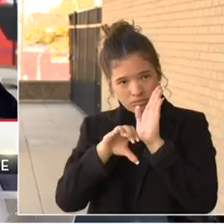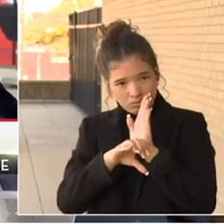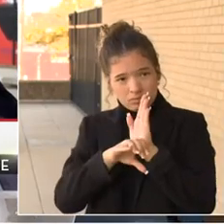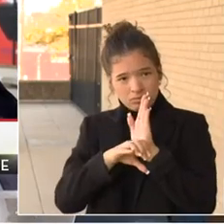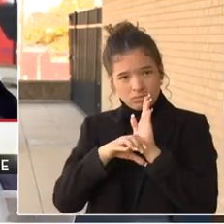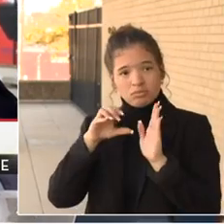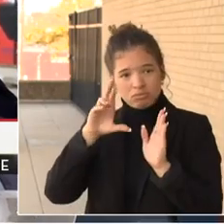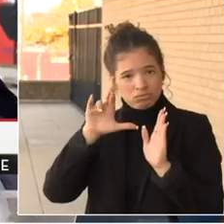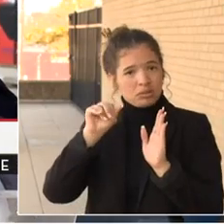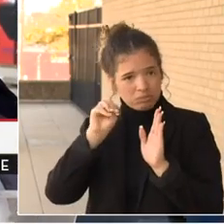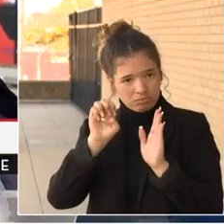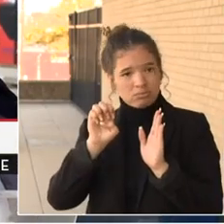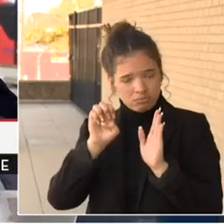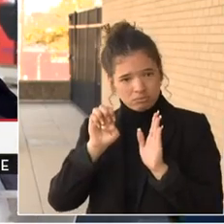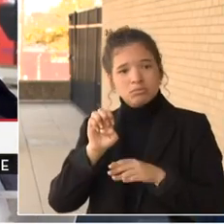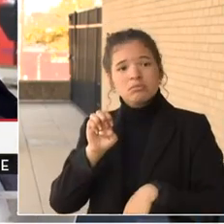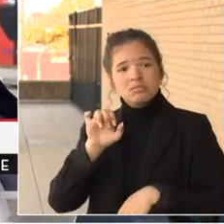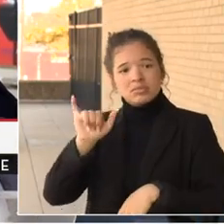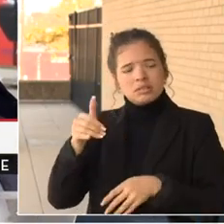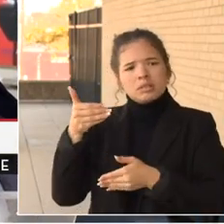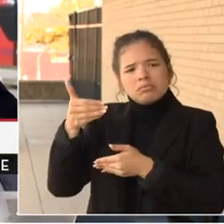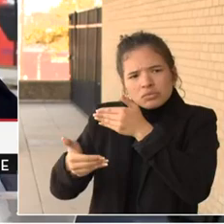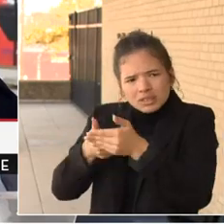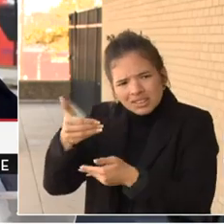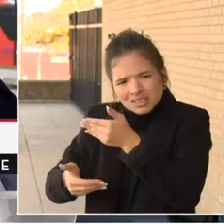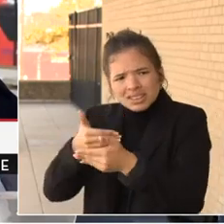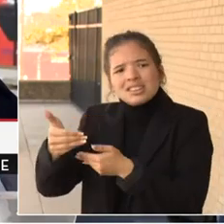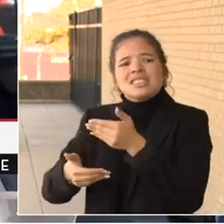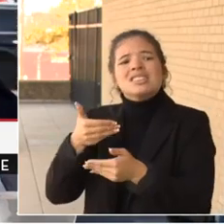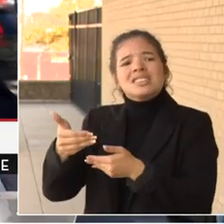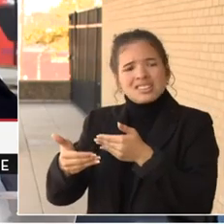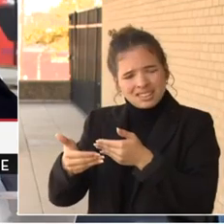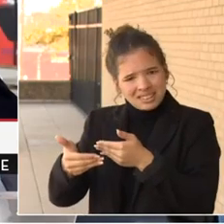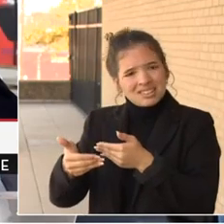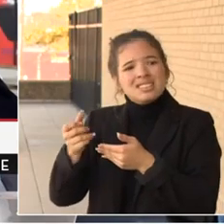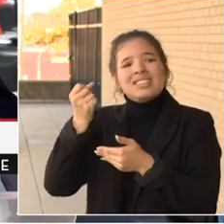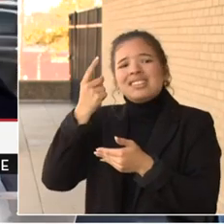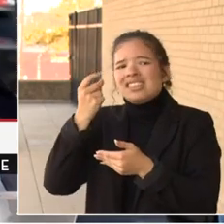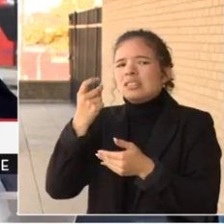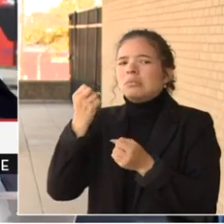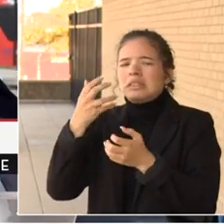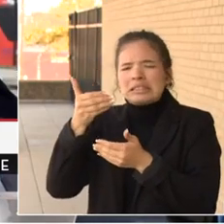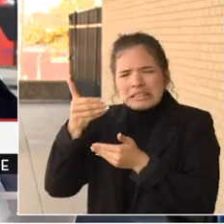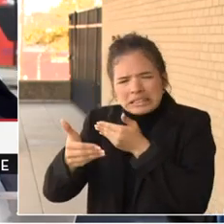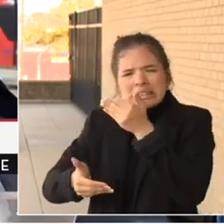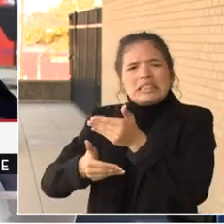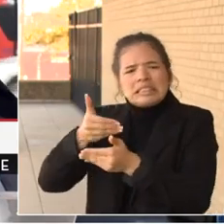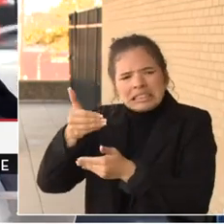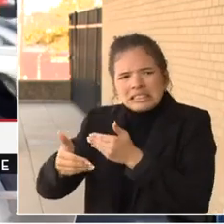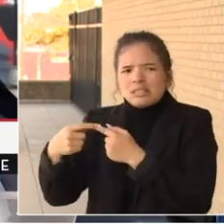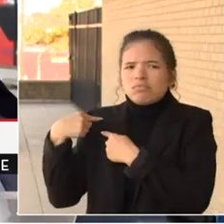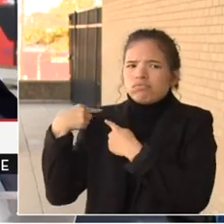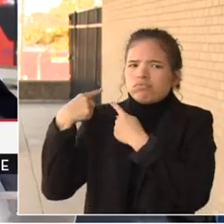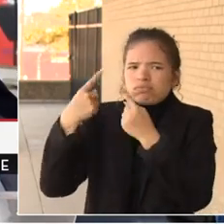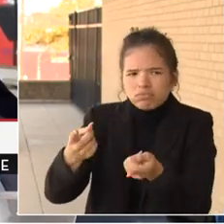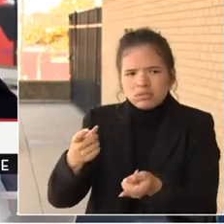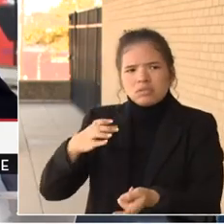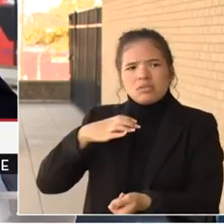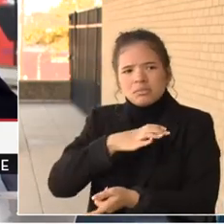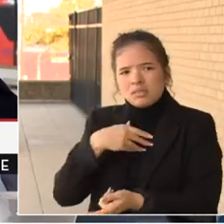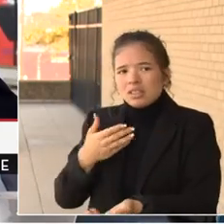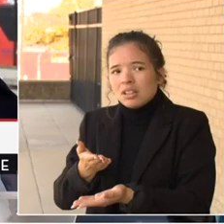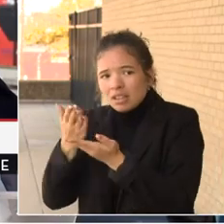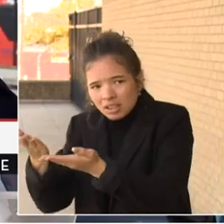And it's been just that, a process that has taken place over the course of years with the commission coming up with recommendations, with the committee on judiciary,